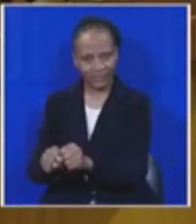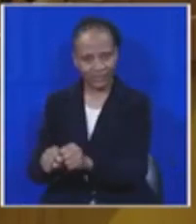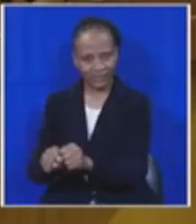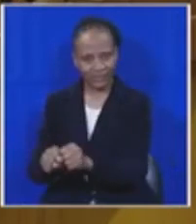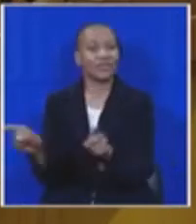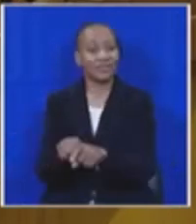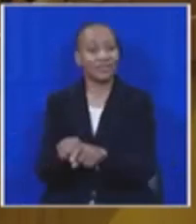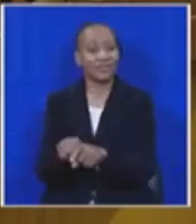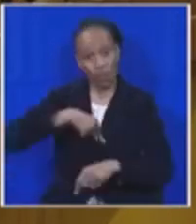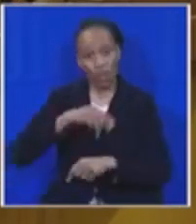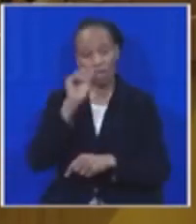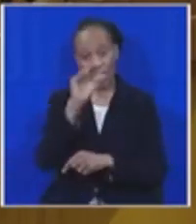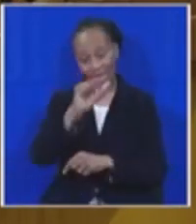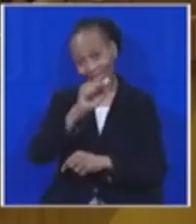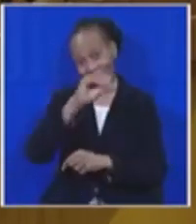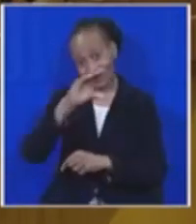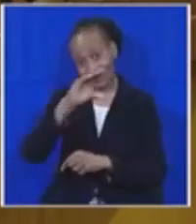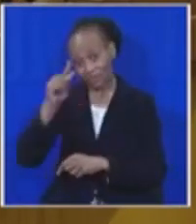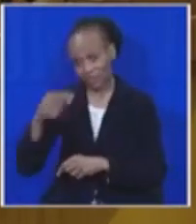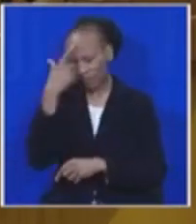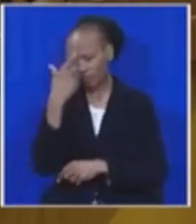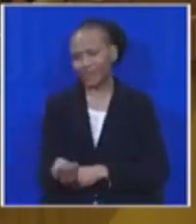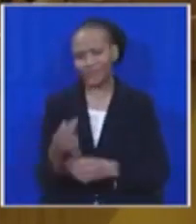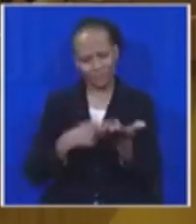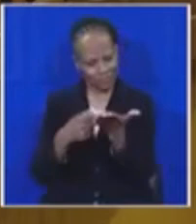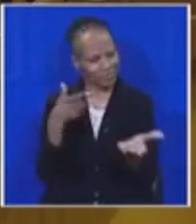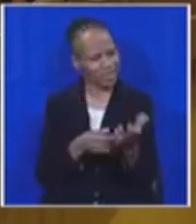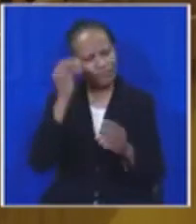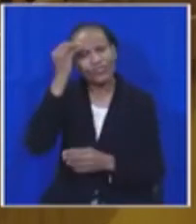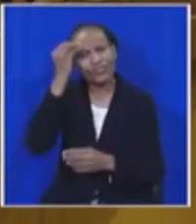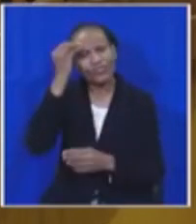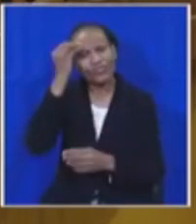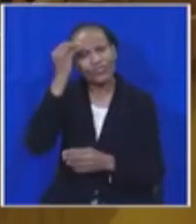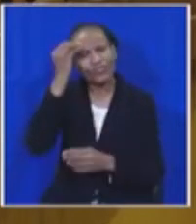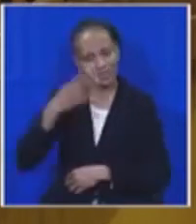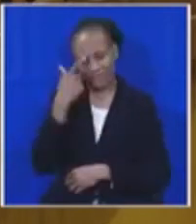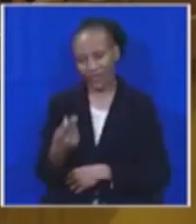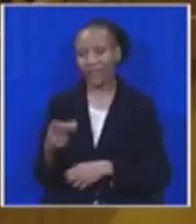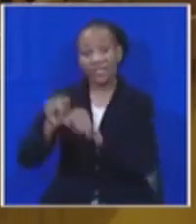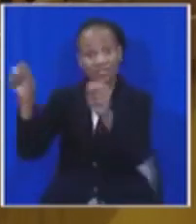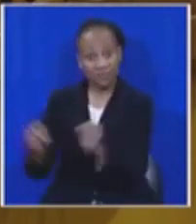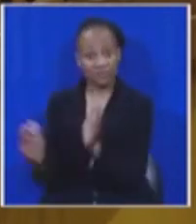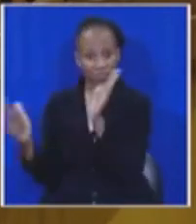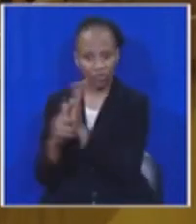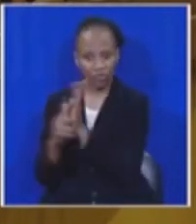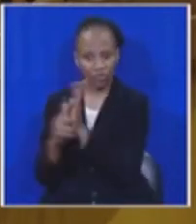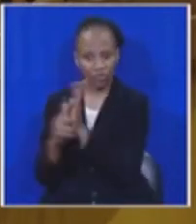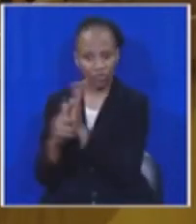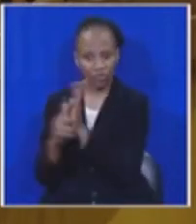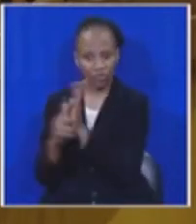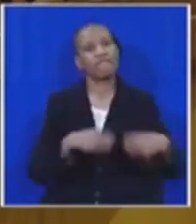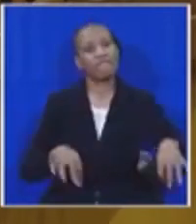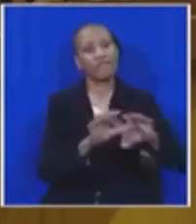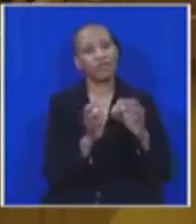the ACDP, believe that this is an interesting discussion, but, in our view, our jurisprudence is directly in line with the values and